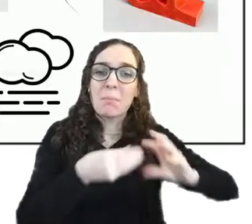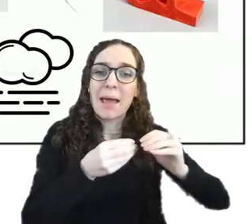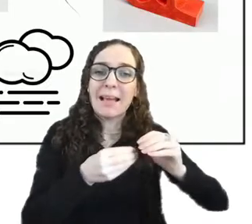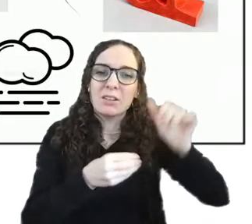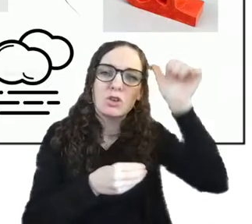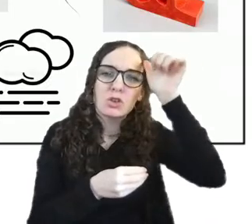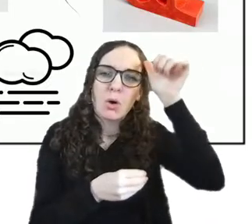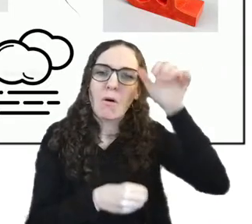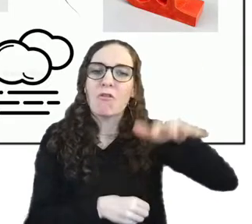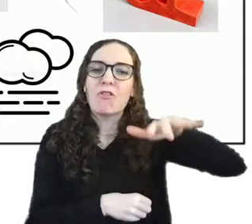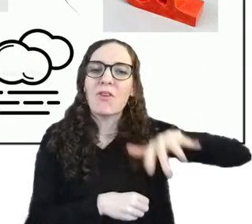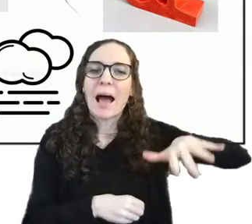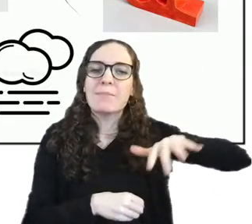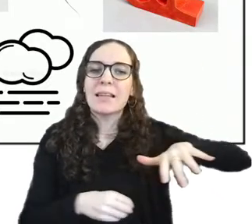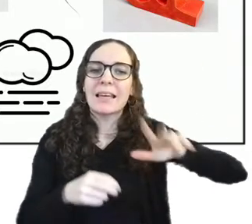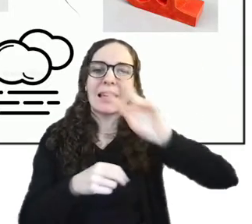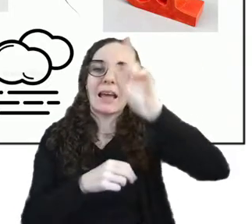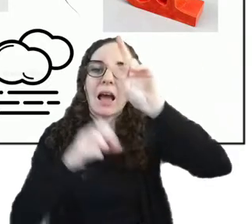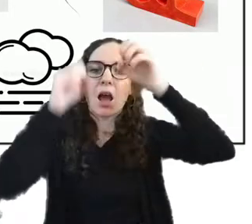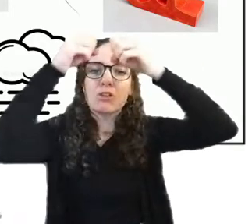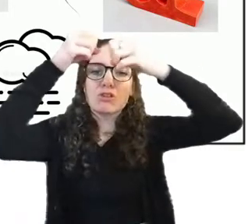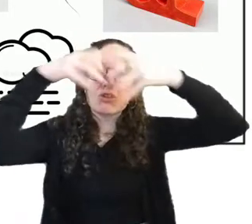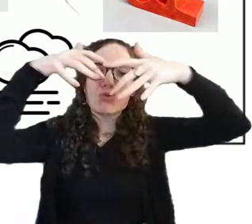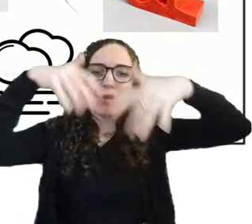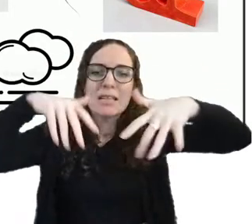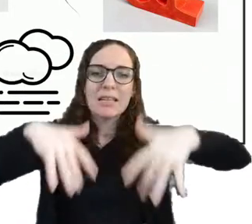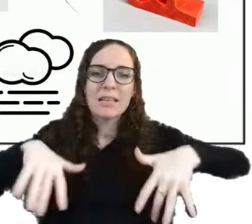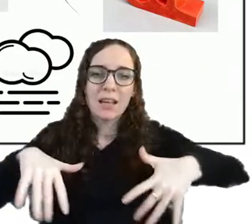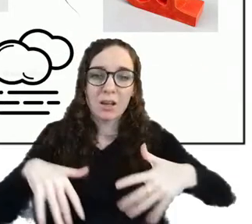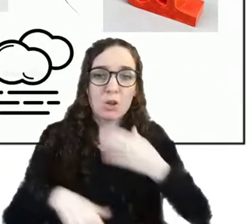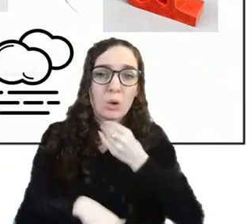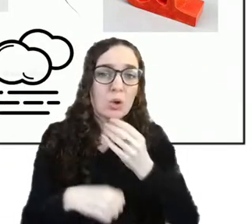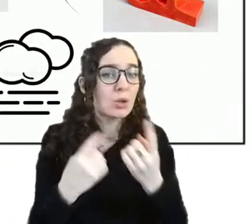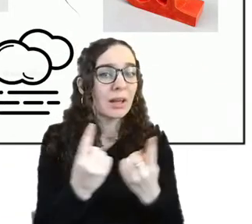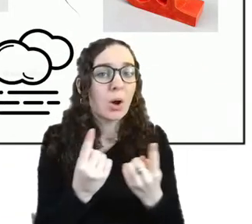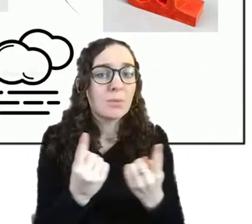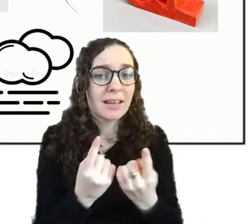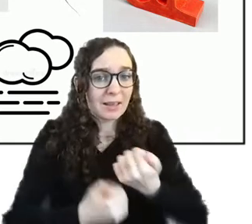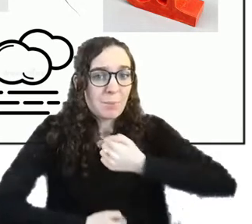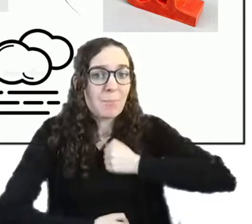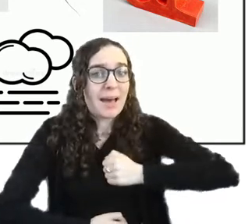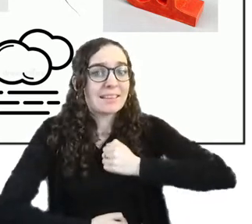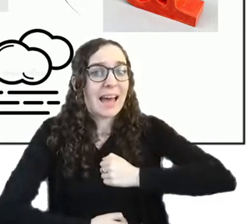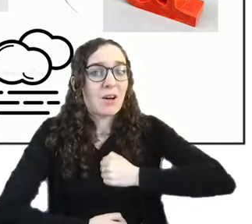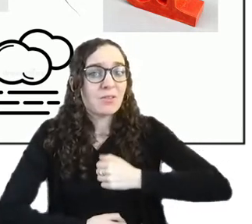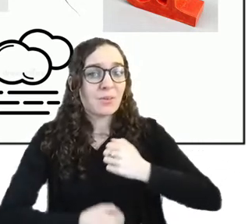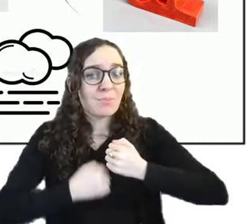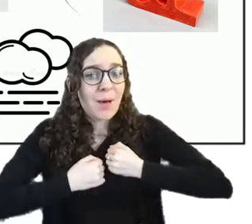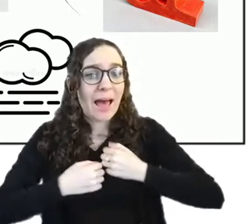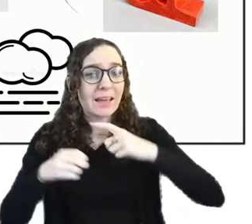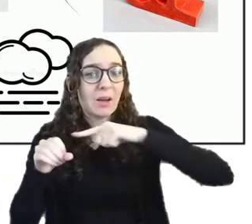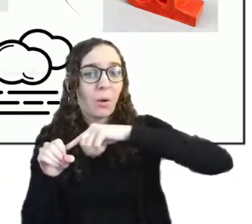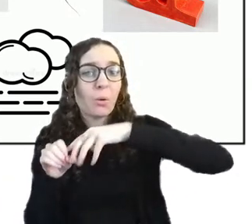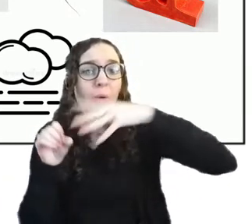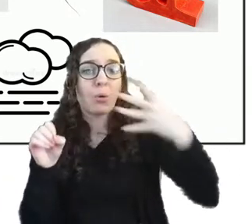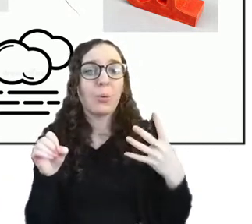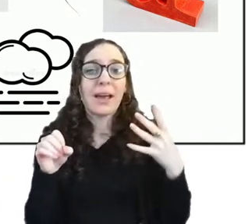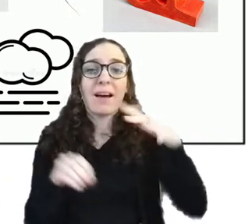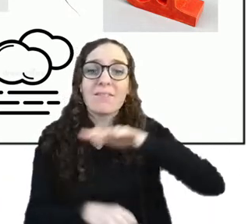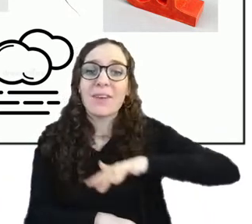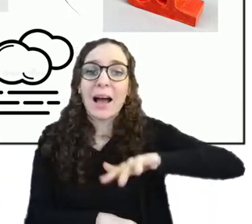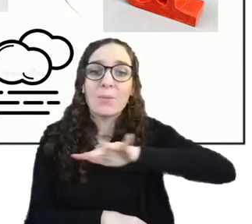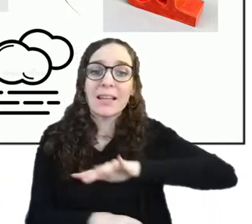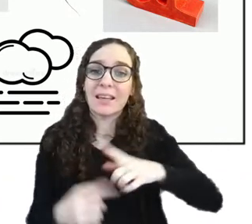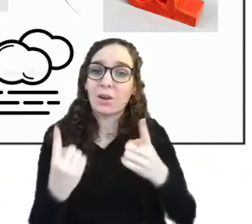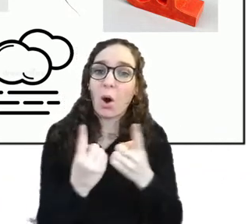this is my queer family uh in objects so when i think of people